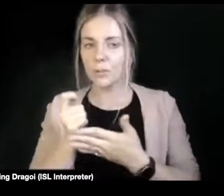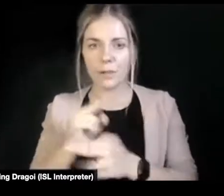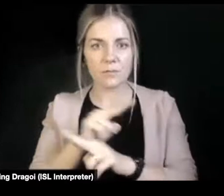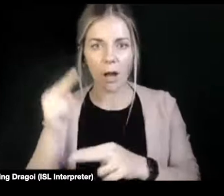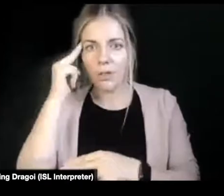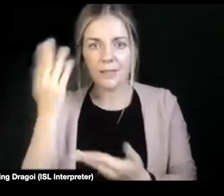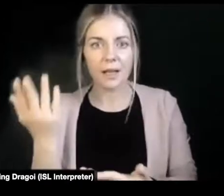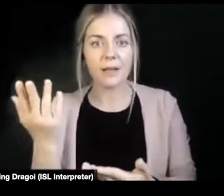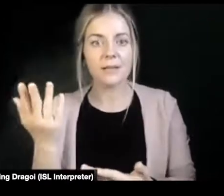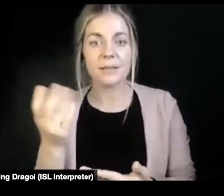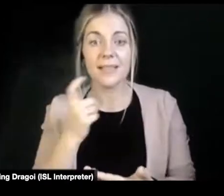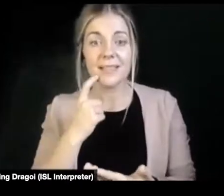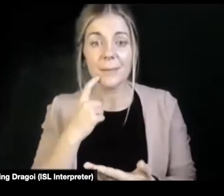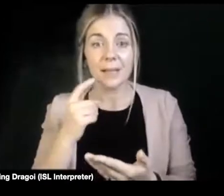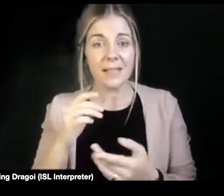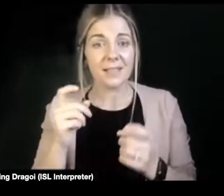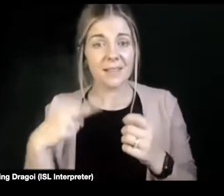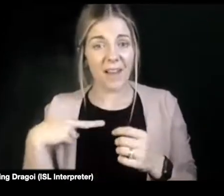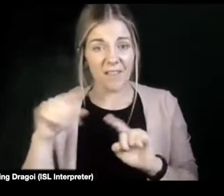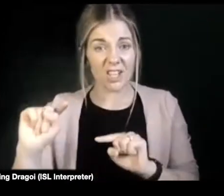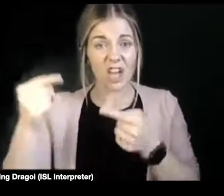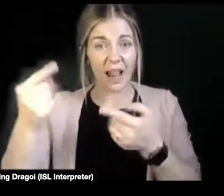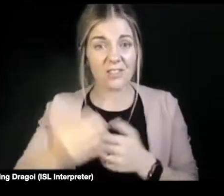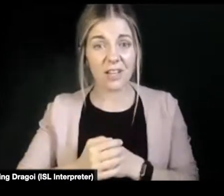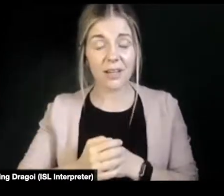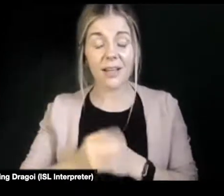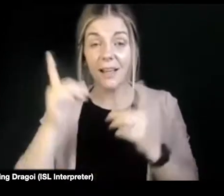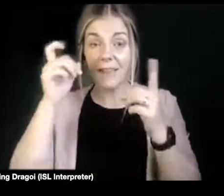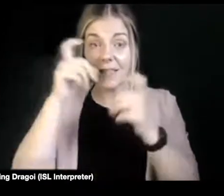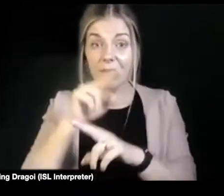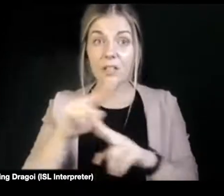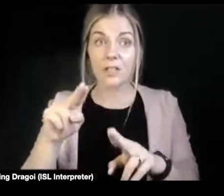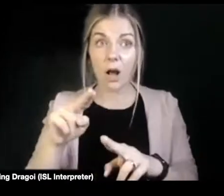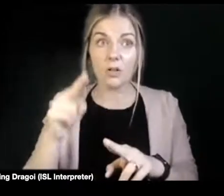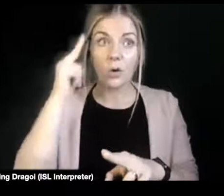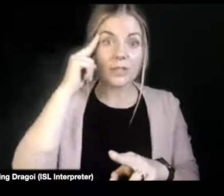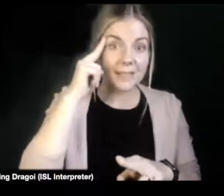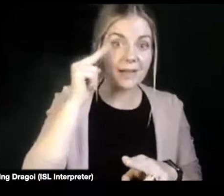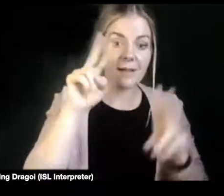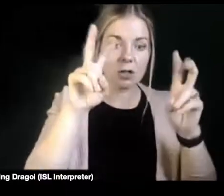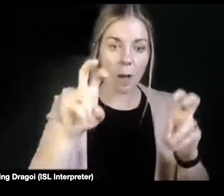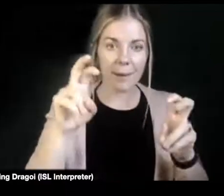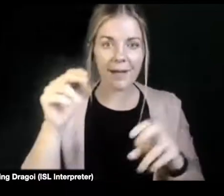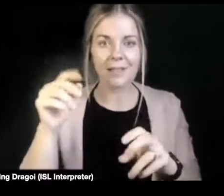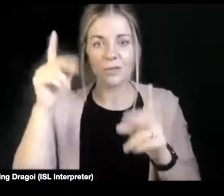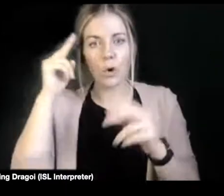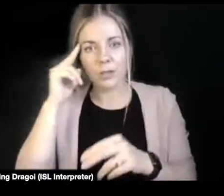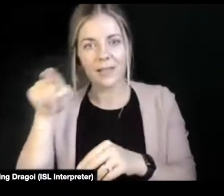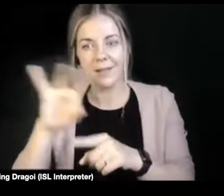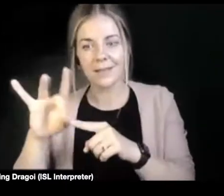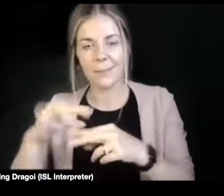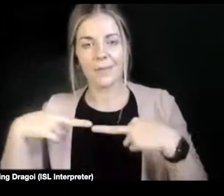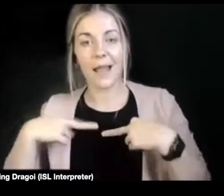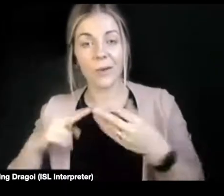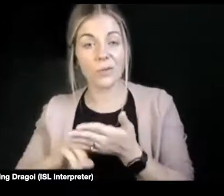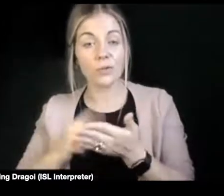is the difficulties in relating to the language used. Recently proposed changes to language